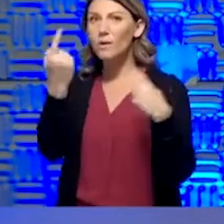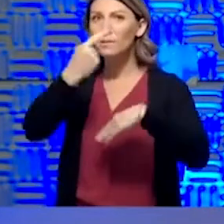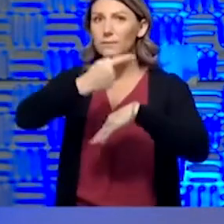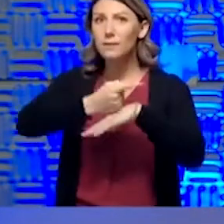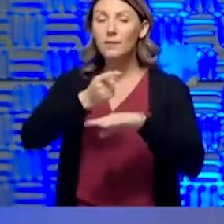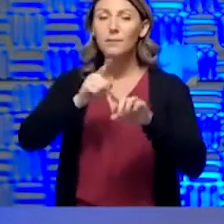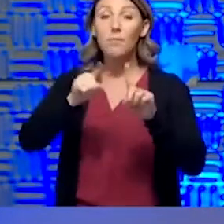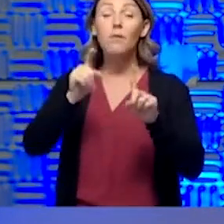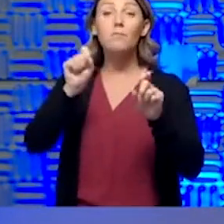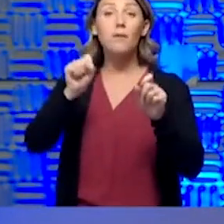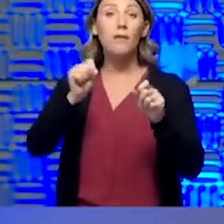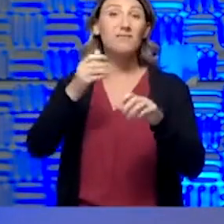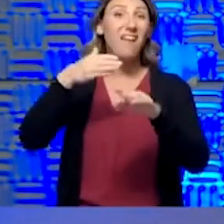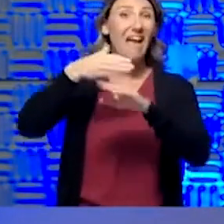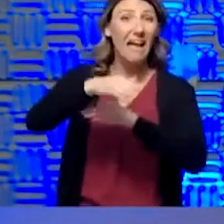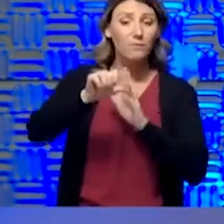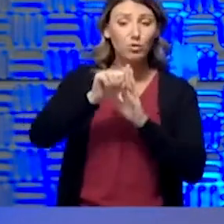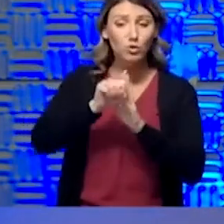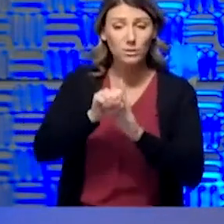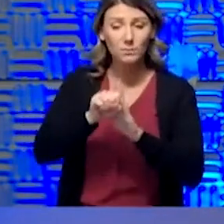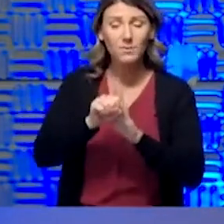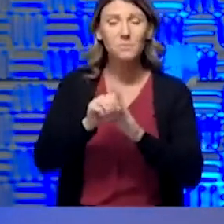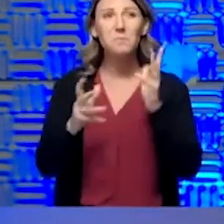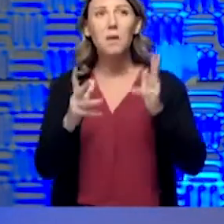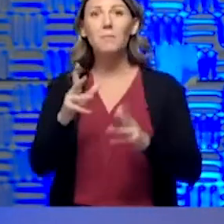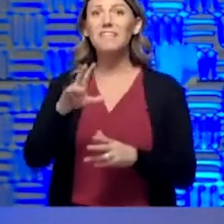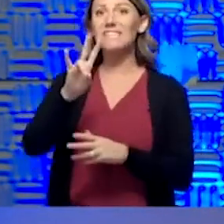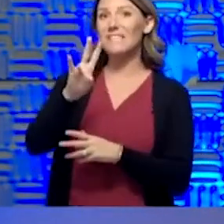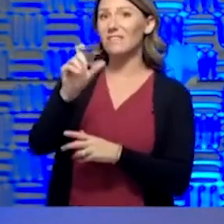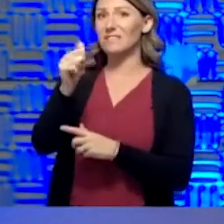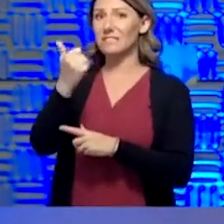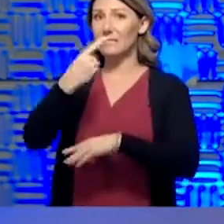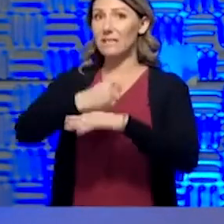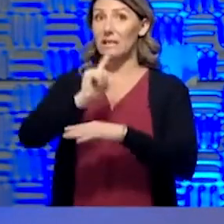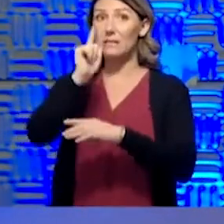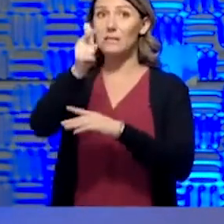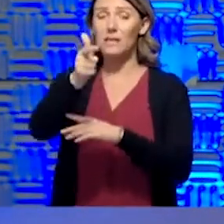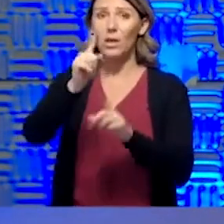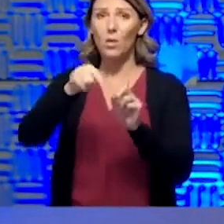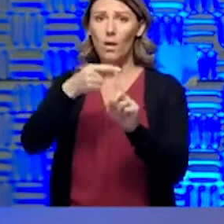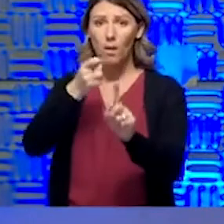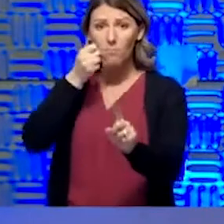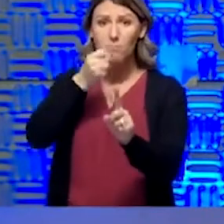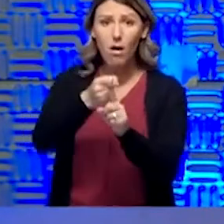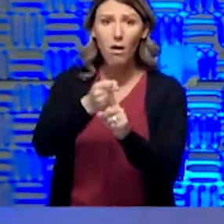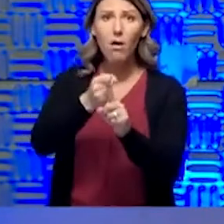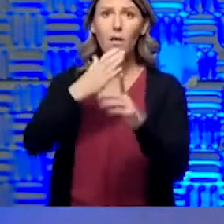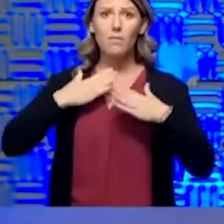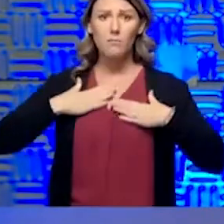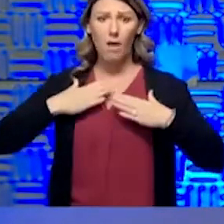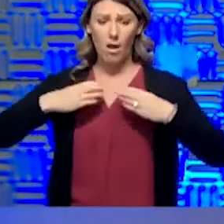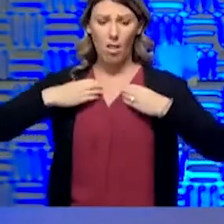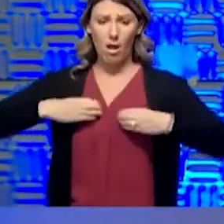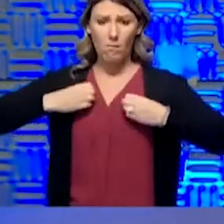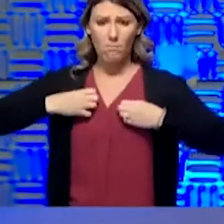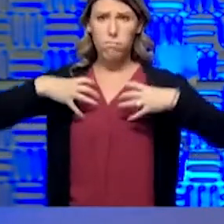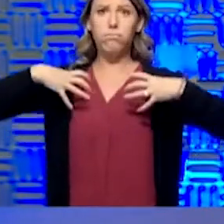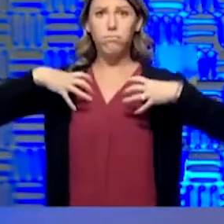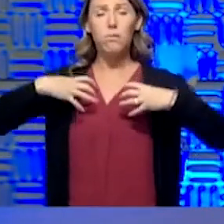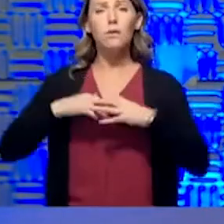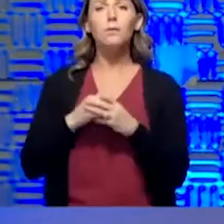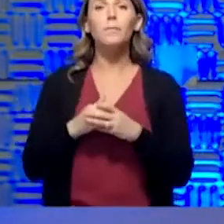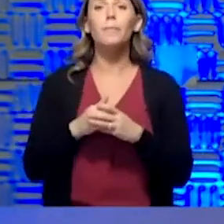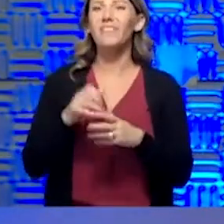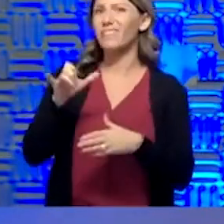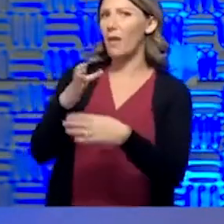have symptoms, maybe 7 to 10 days later is when you can see this really bad inflammatory process. Well, we do know that that's kind of on average,